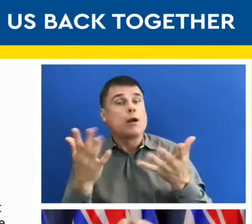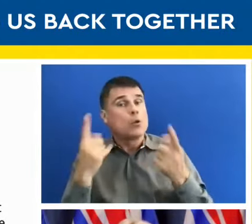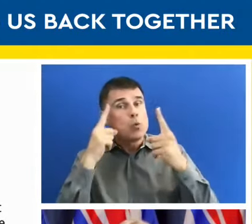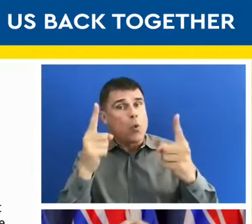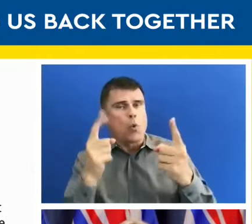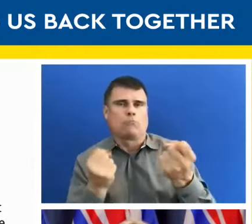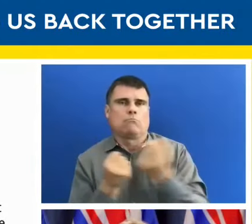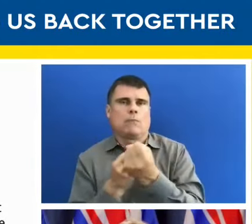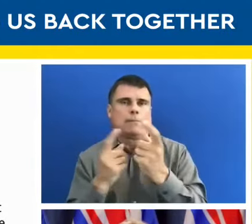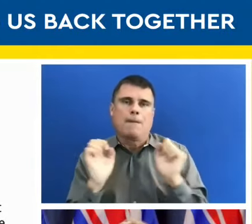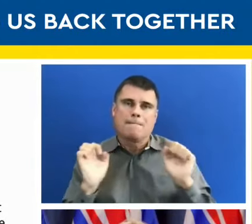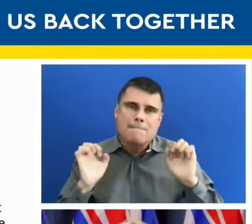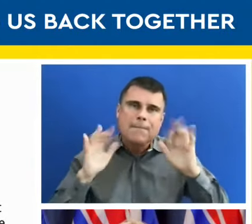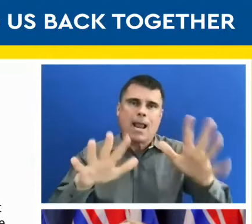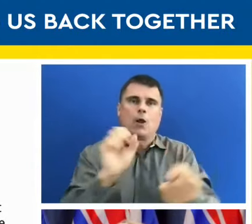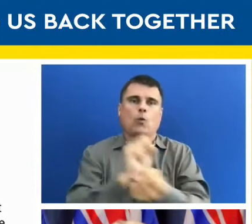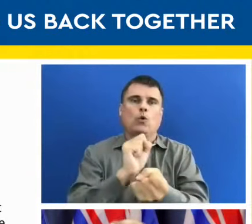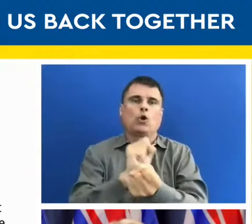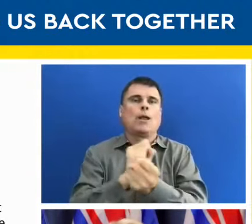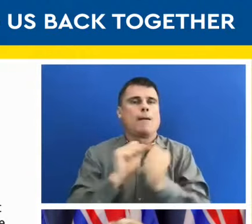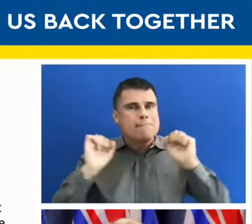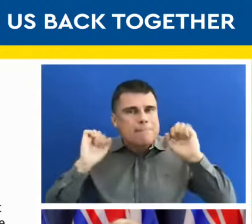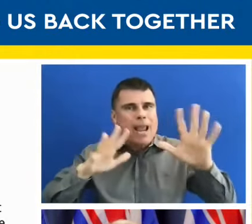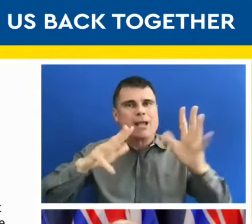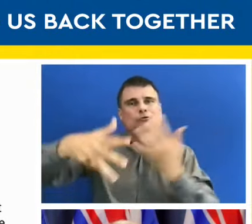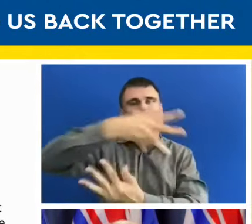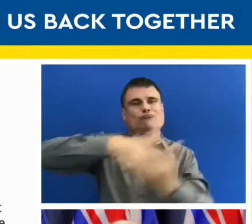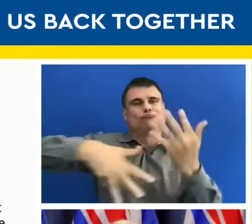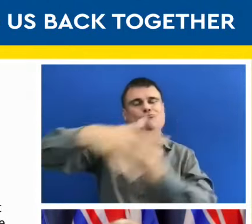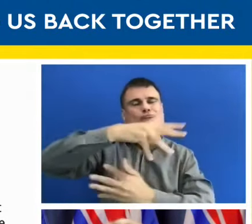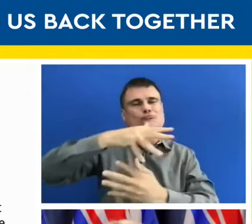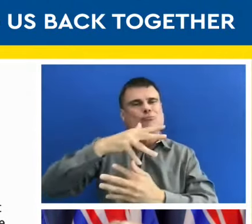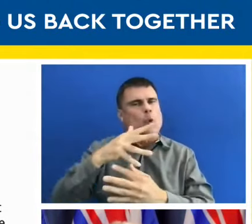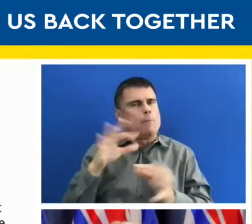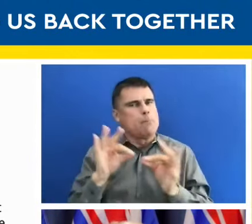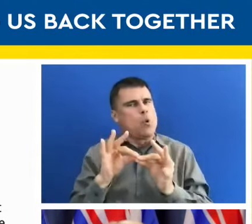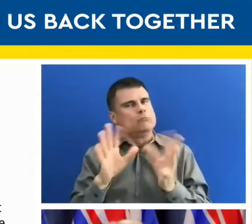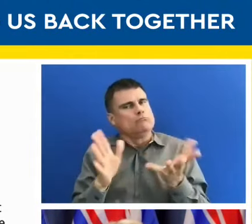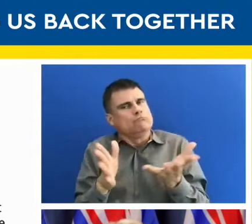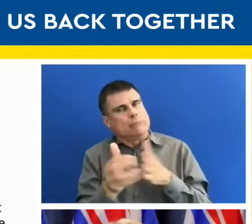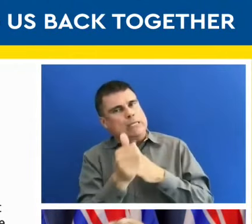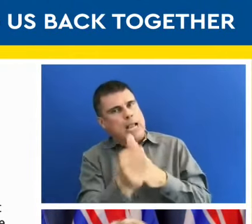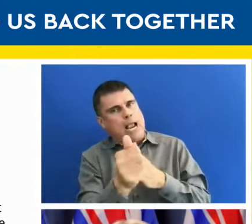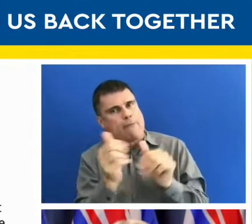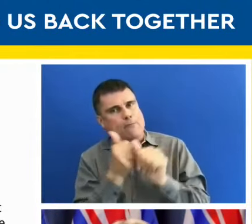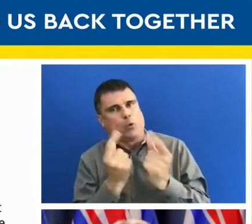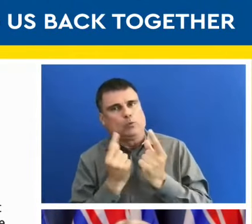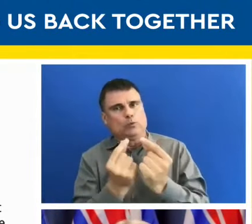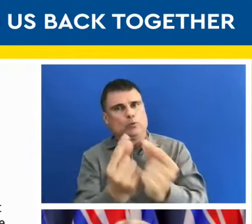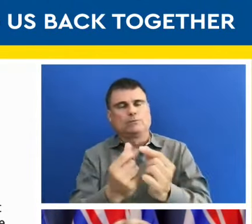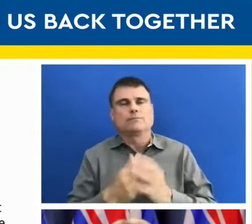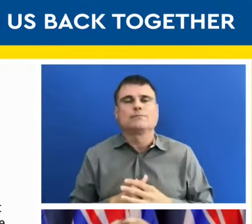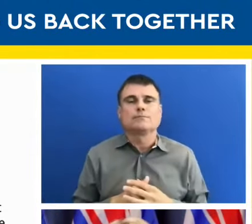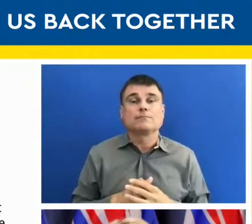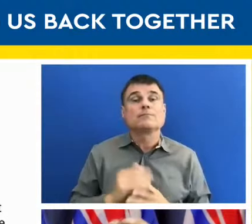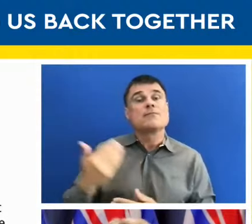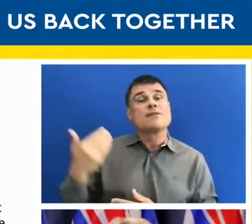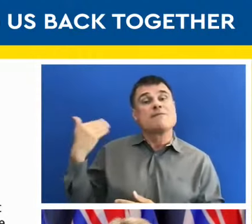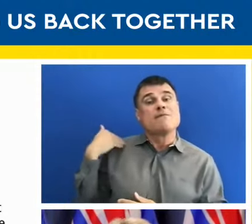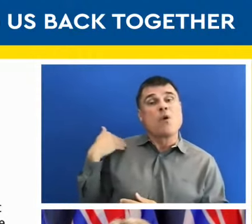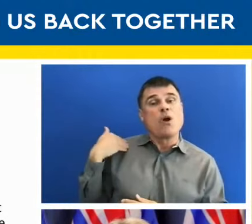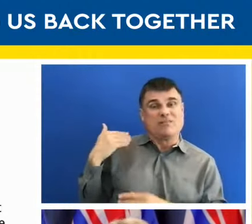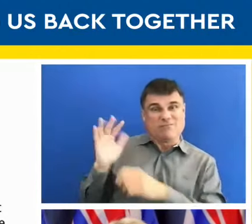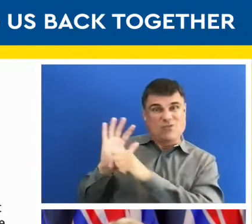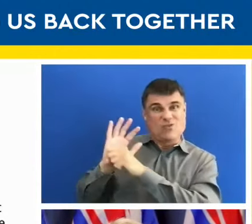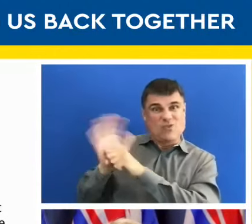to the social interactions in our lives. And we are switching from the COVID safety plans that were very specific when we